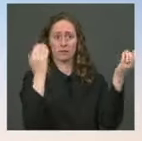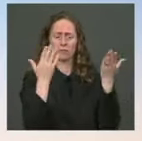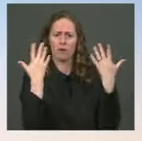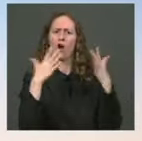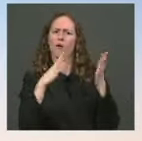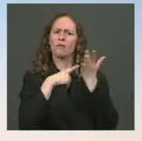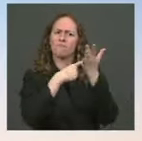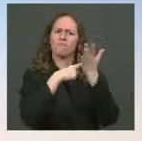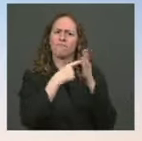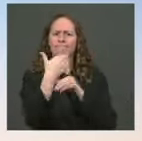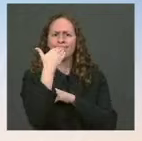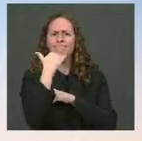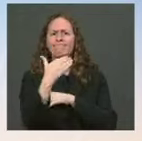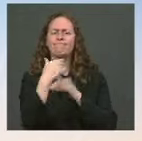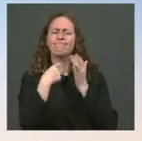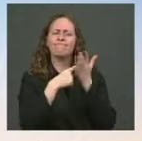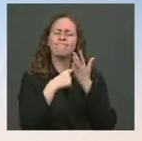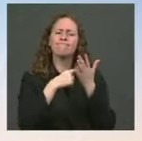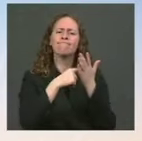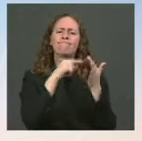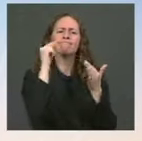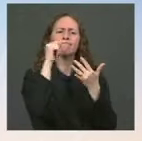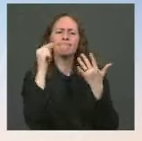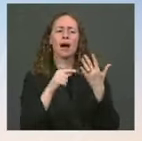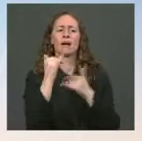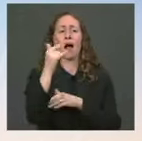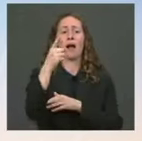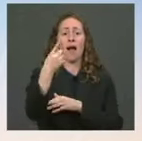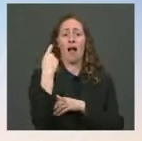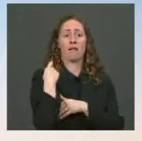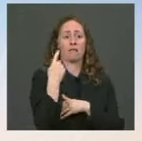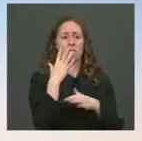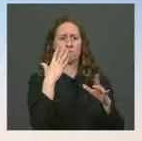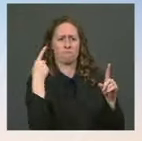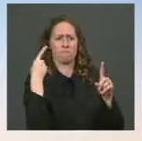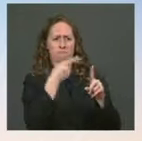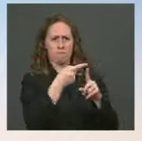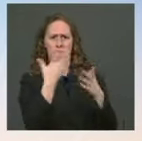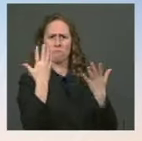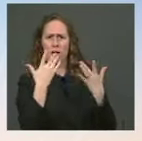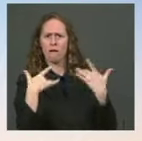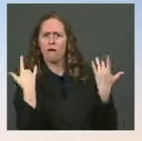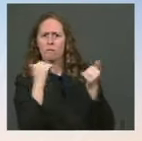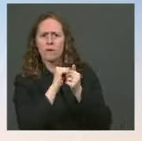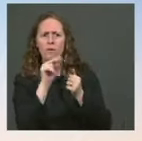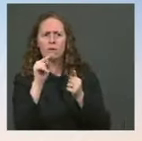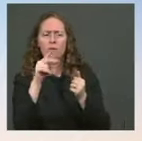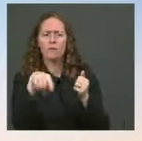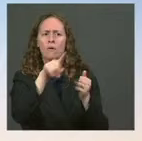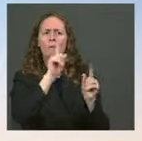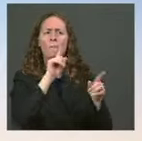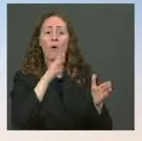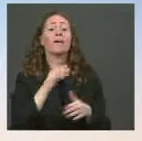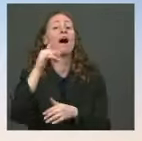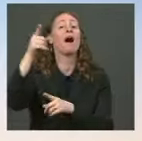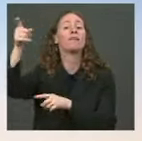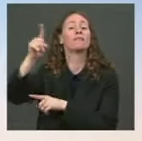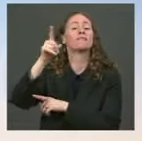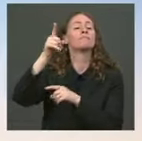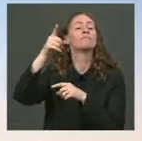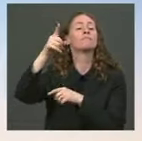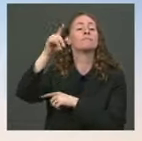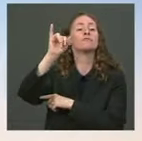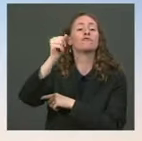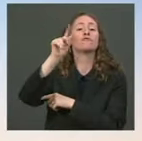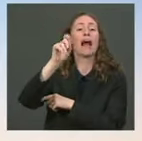as what you're asking about related to a press report, the President and Jake Sullivan both said it's not true, that it was